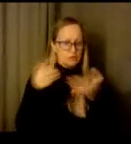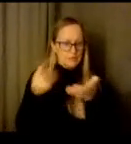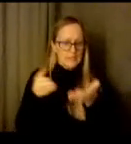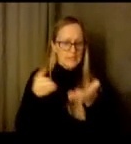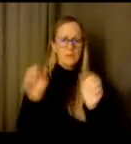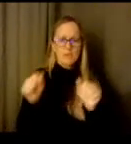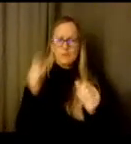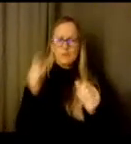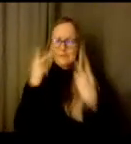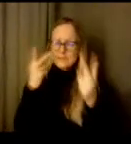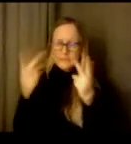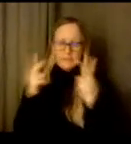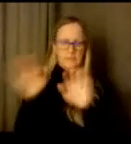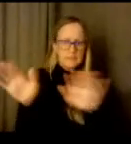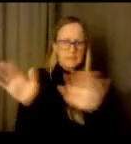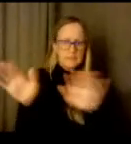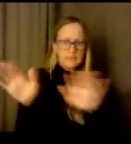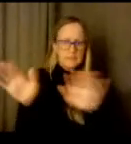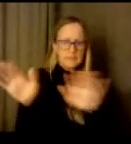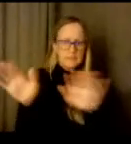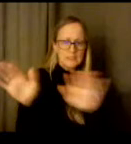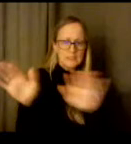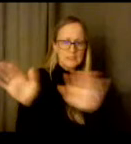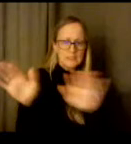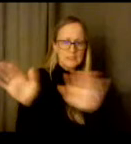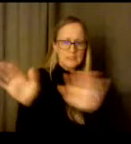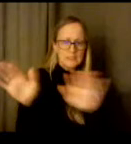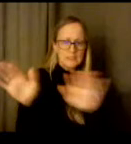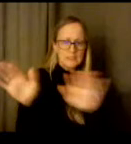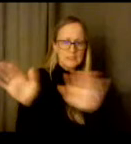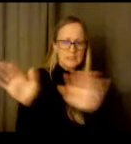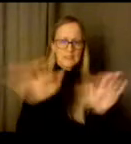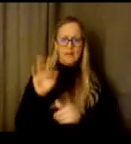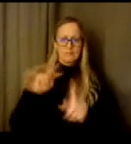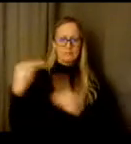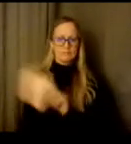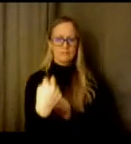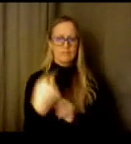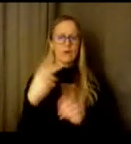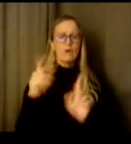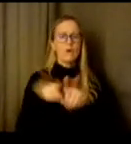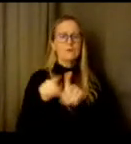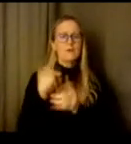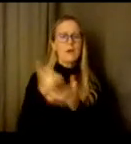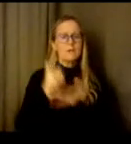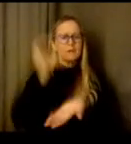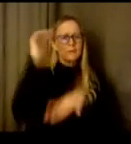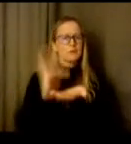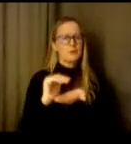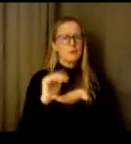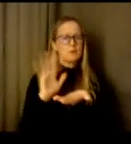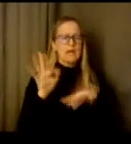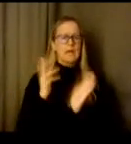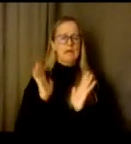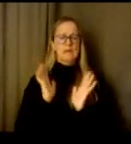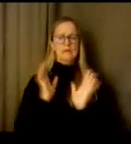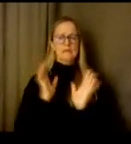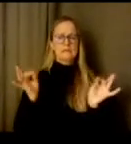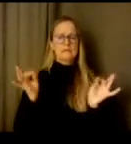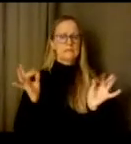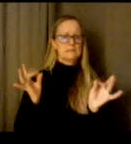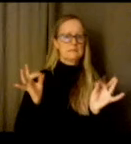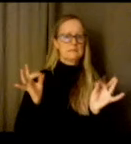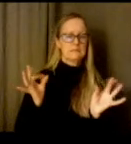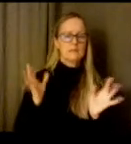and experience of mental health awareness, helping to reduce the stigma, and also exploring how to best